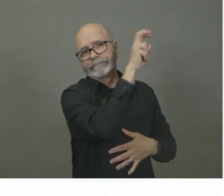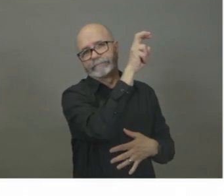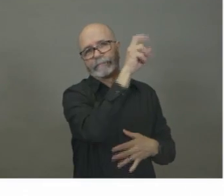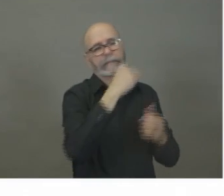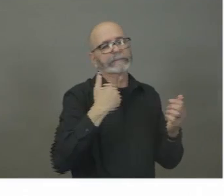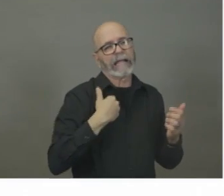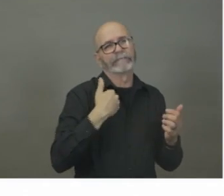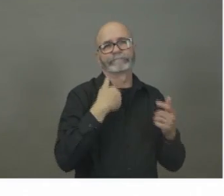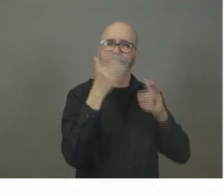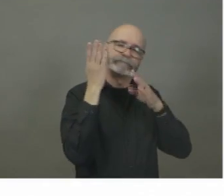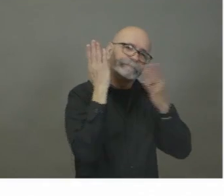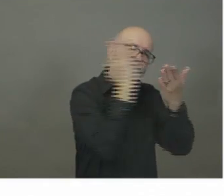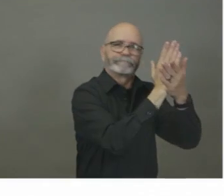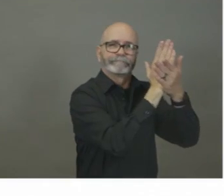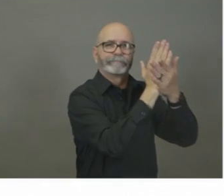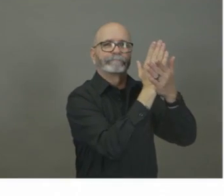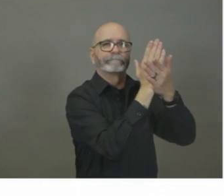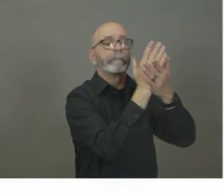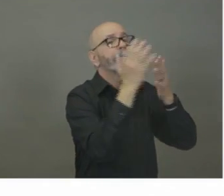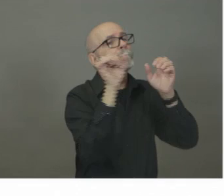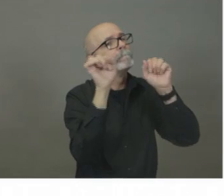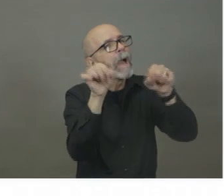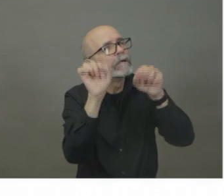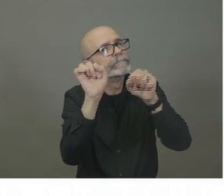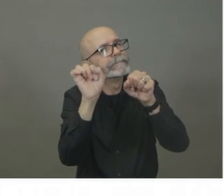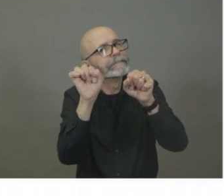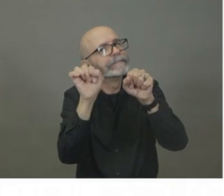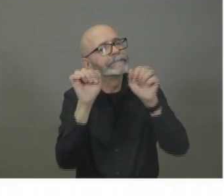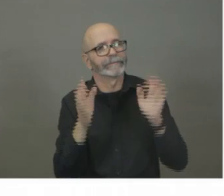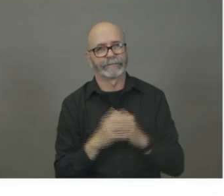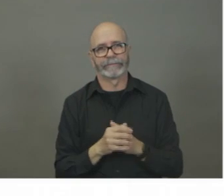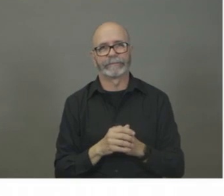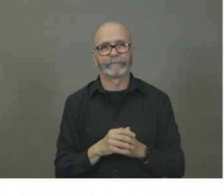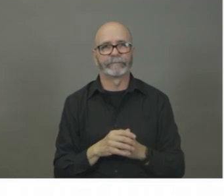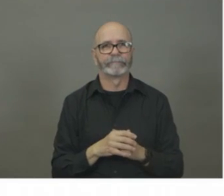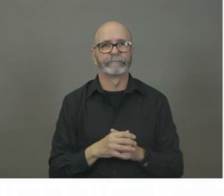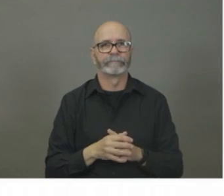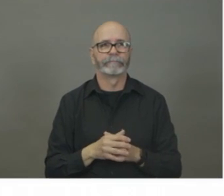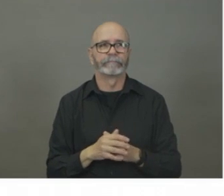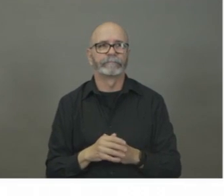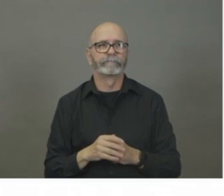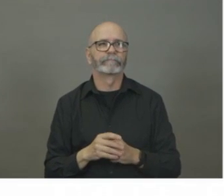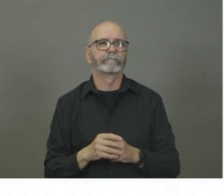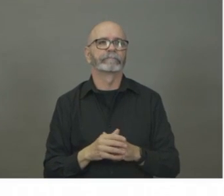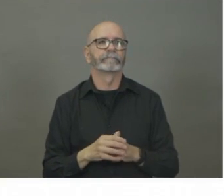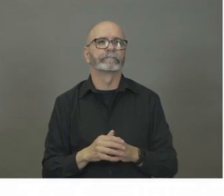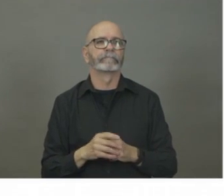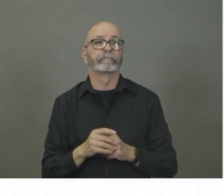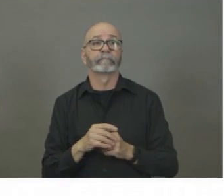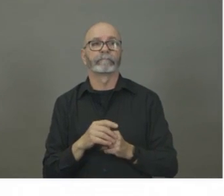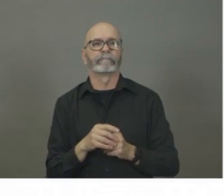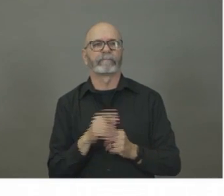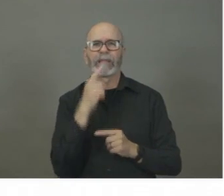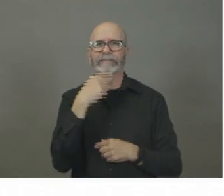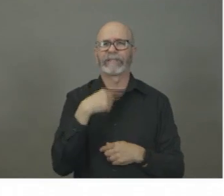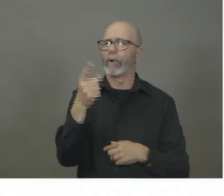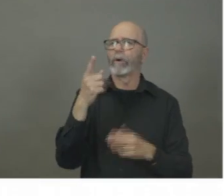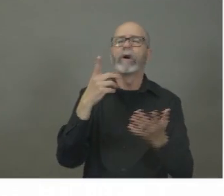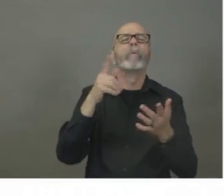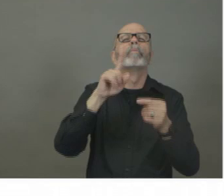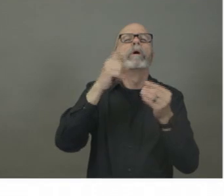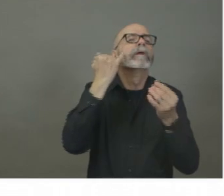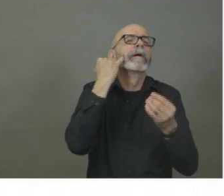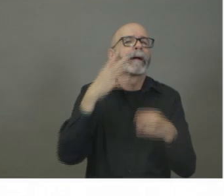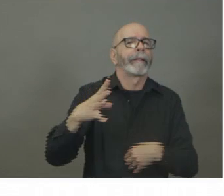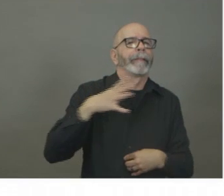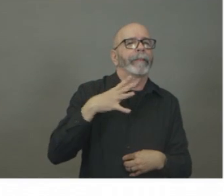all evolving. Dr. Strang, will you be reporting presumed cases or only confirmed cases if there are positive results? So we